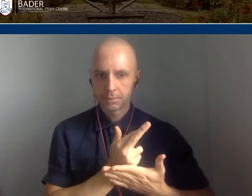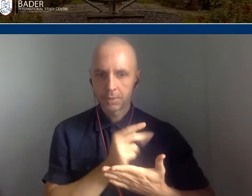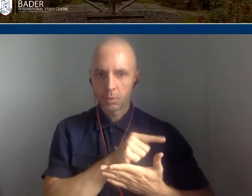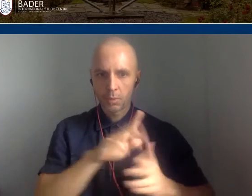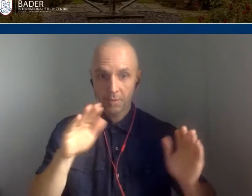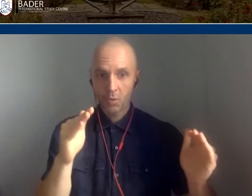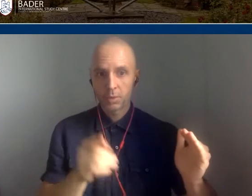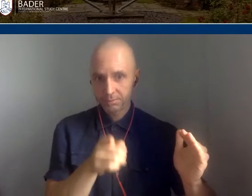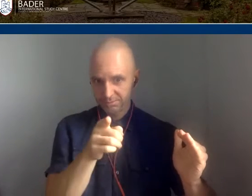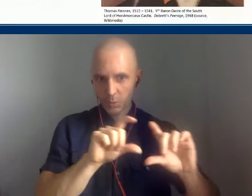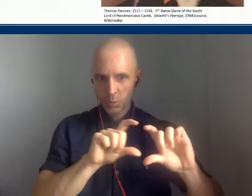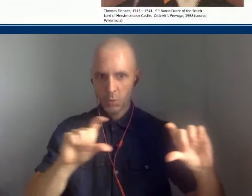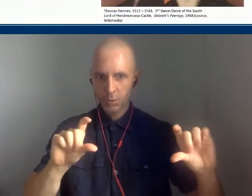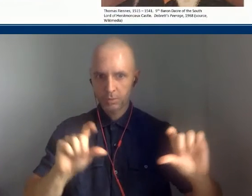peasant.